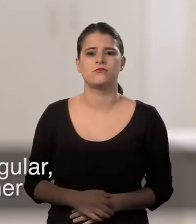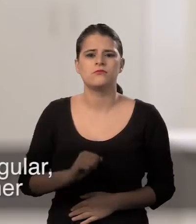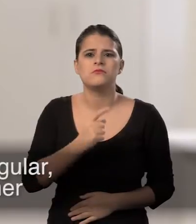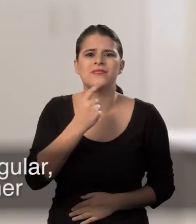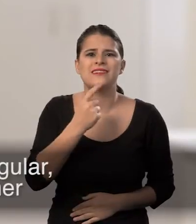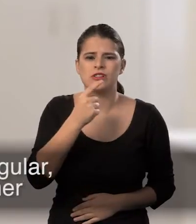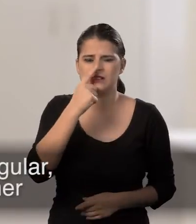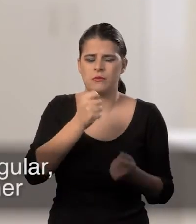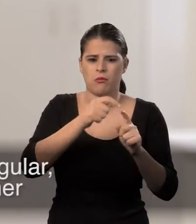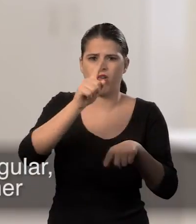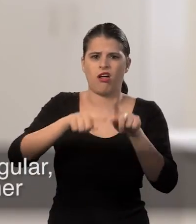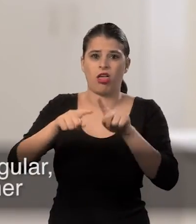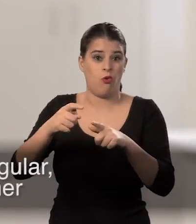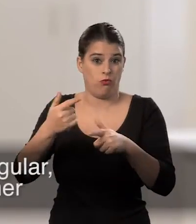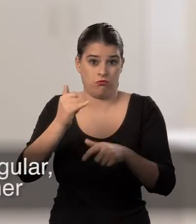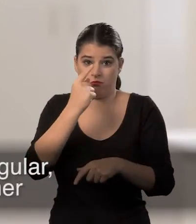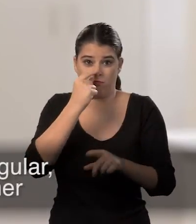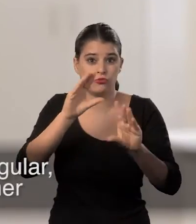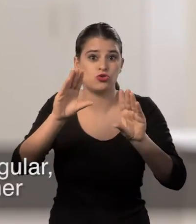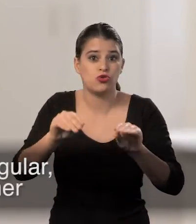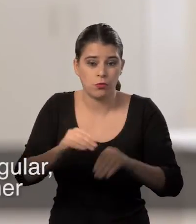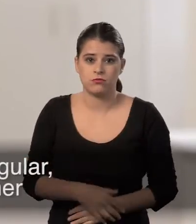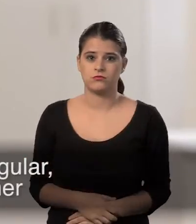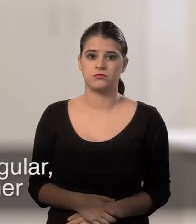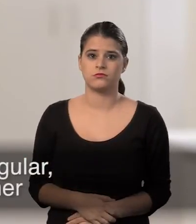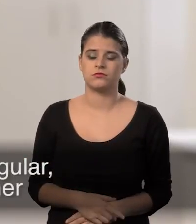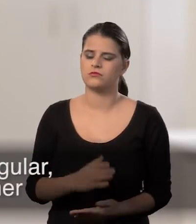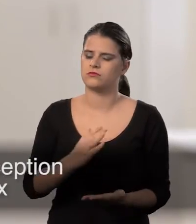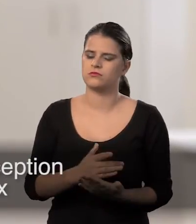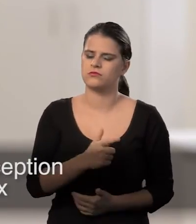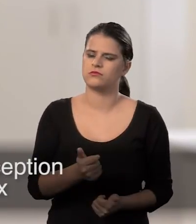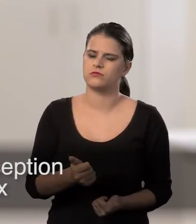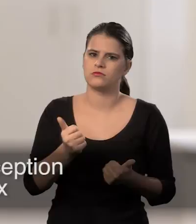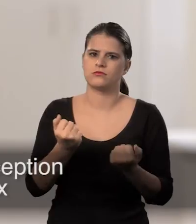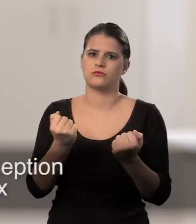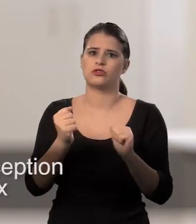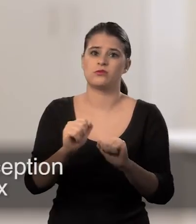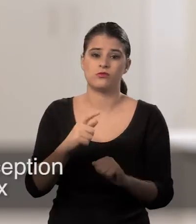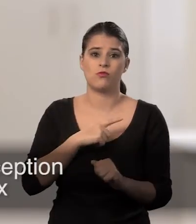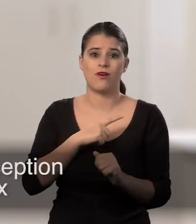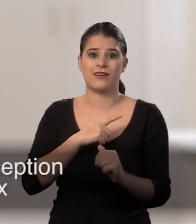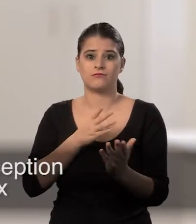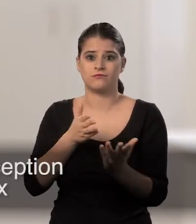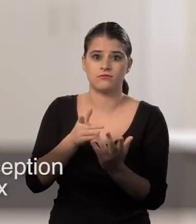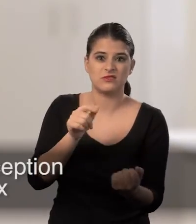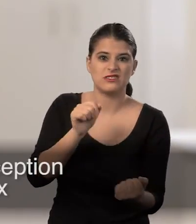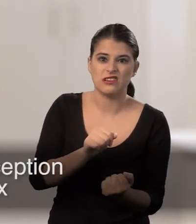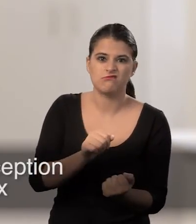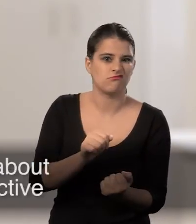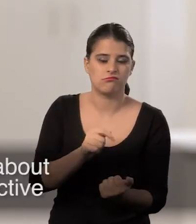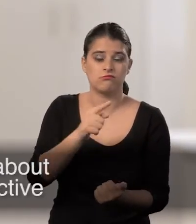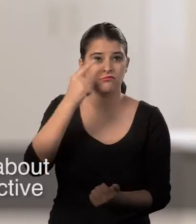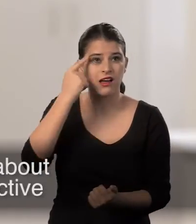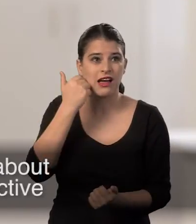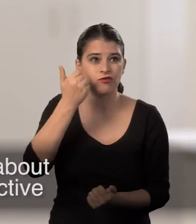It can make periods a bit irregular or they may stop altogether. It's a great method of contraception as it doesn't interrupt